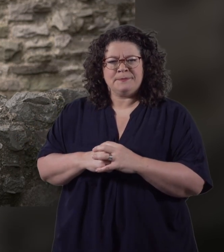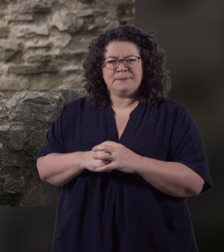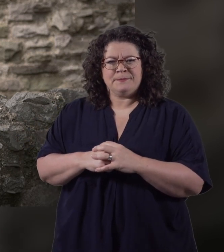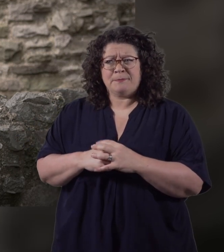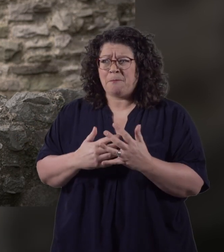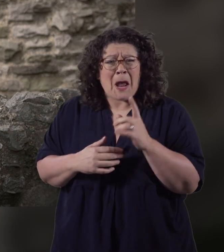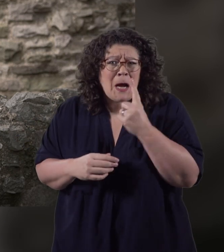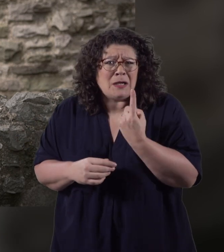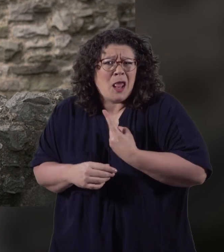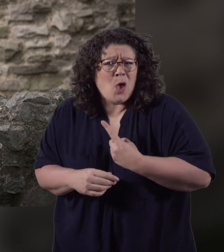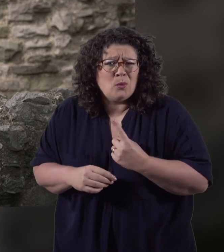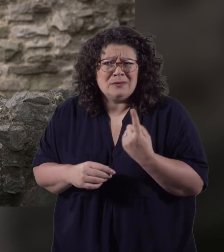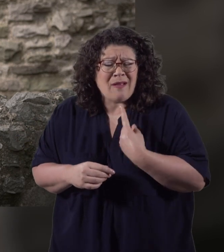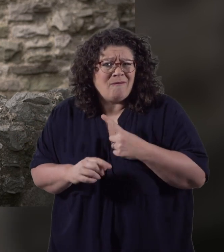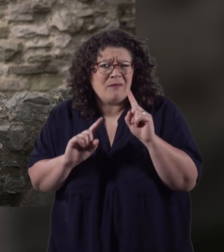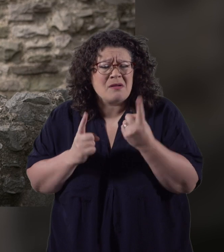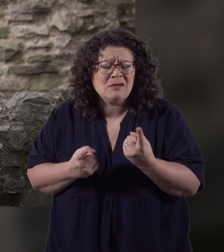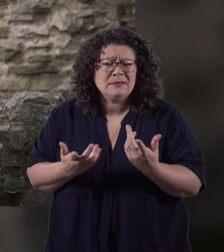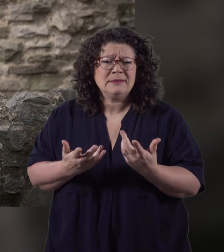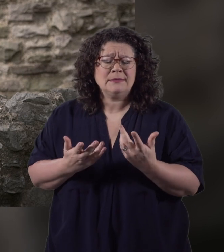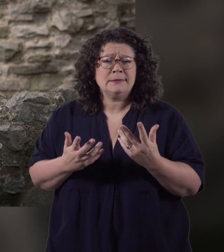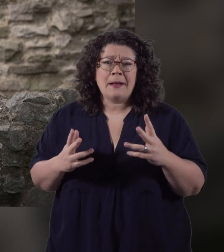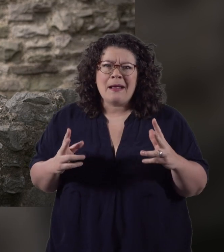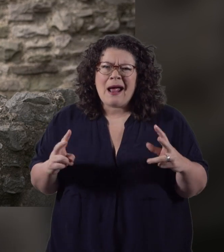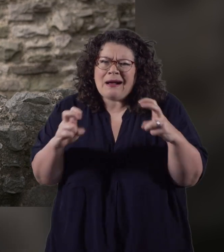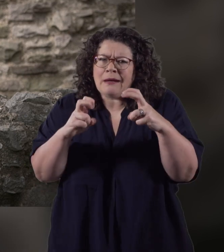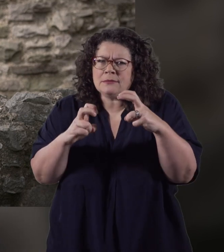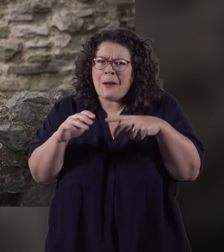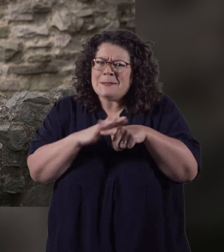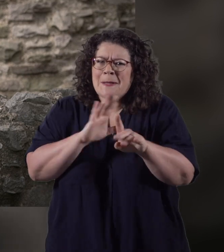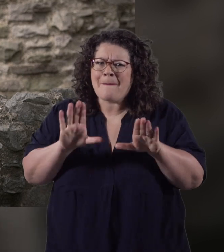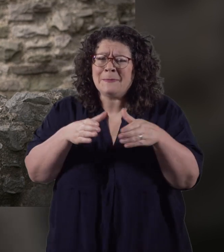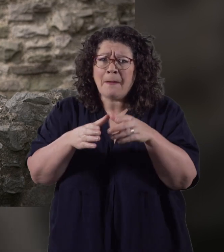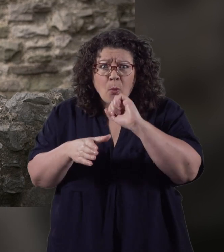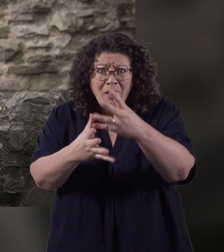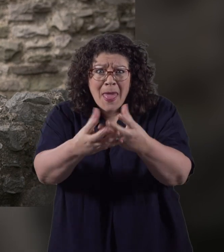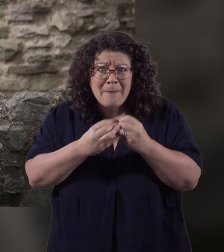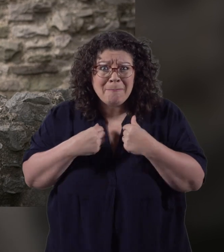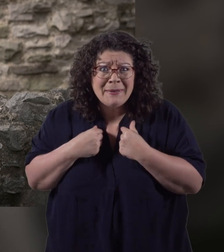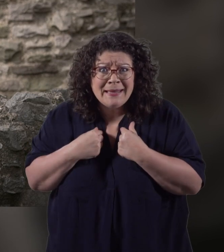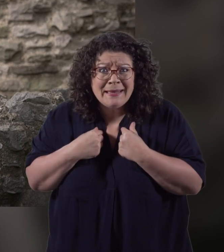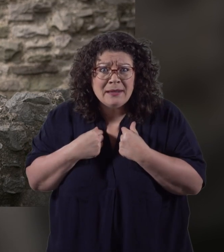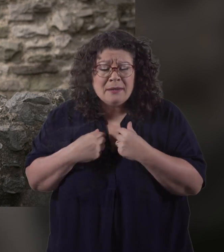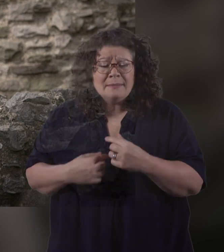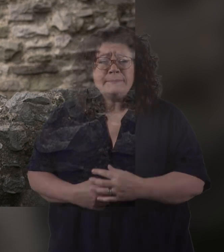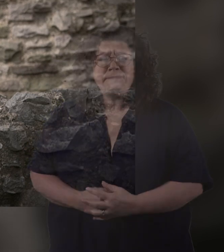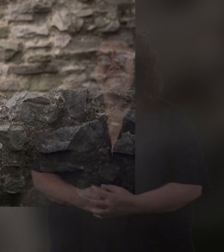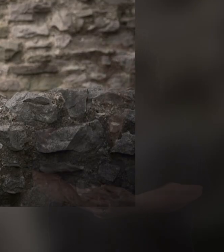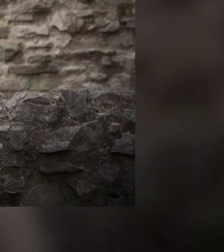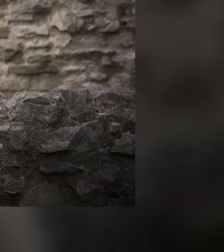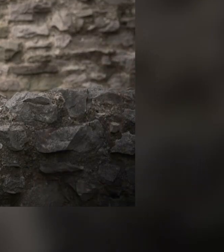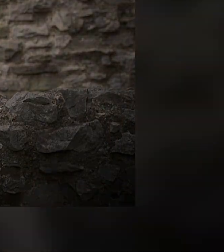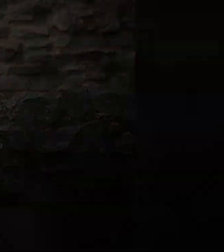I can't do this alone. Castle Escape Team, will you help me? Oh what you Thank